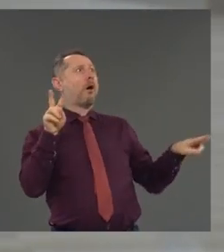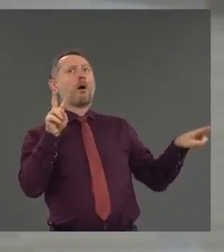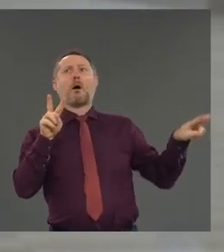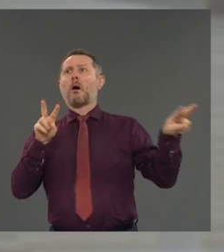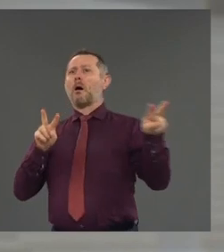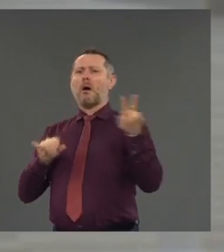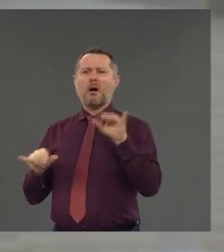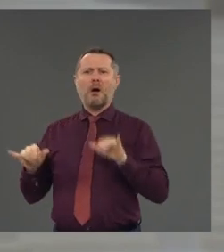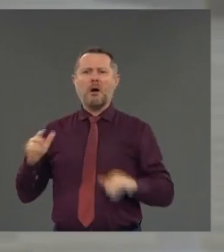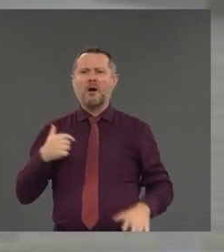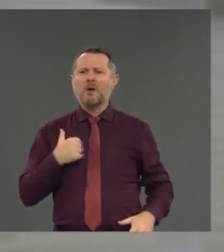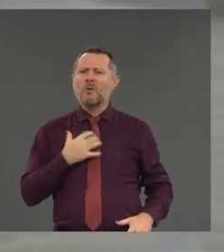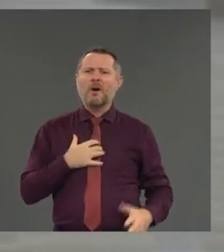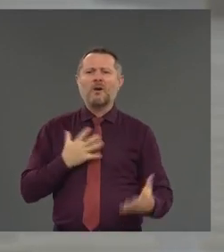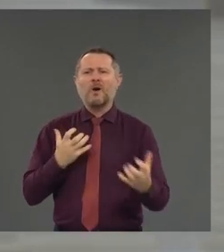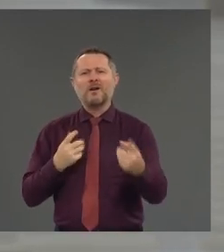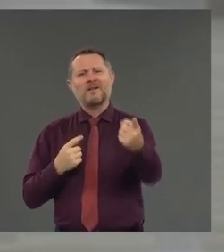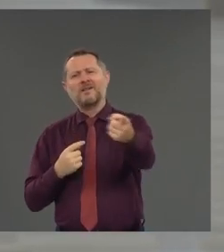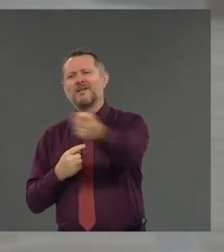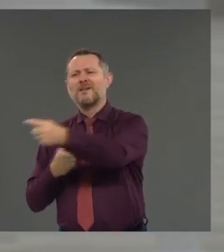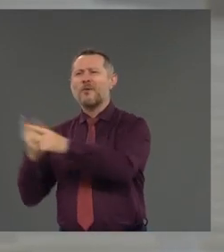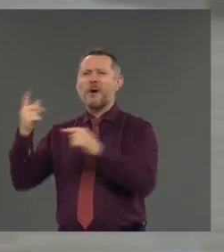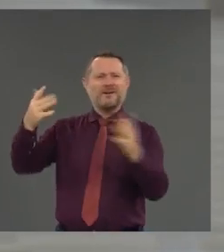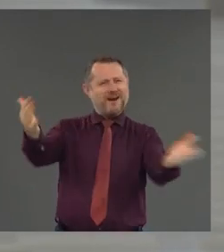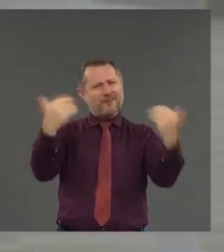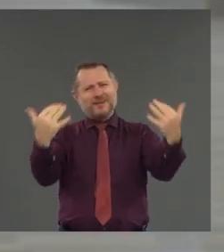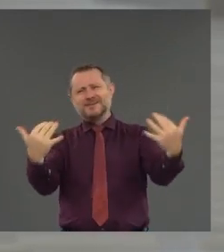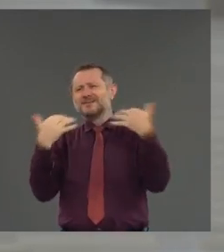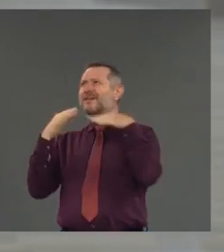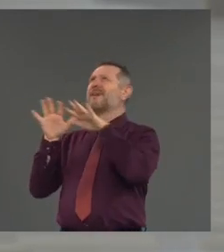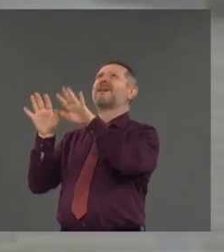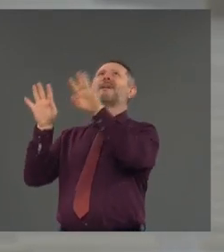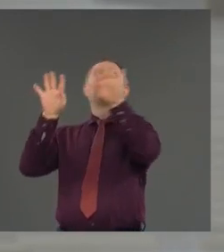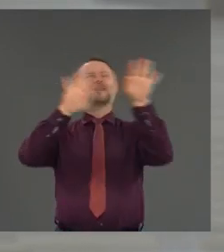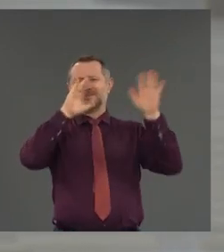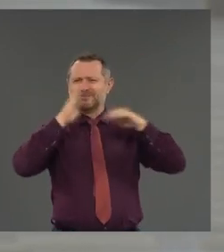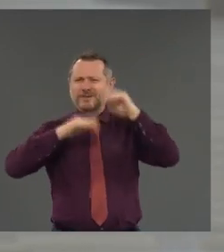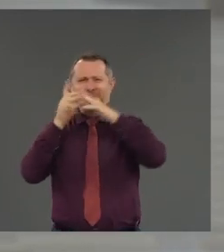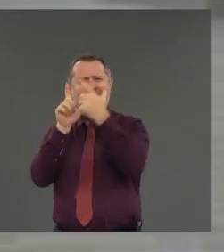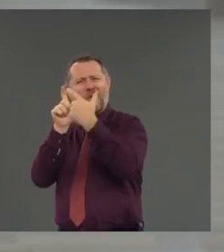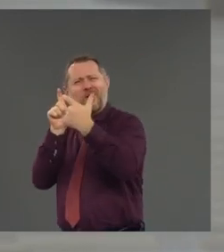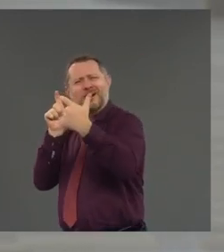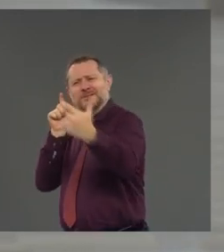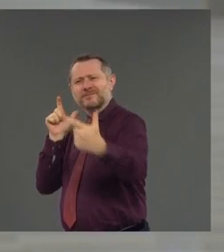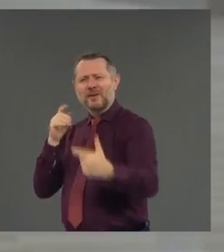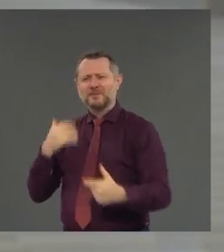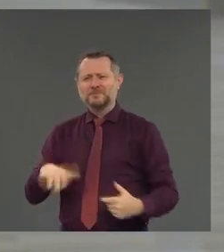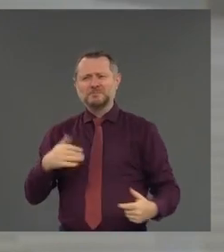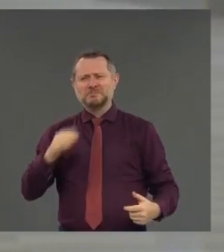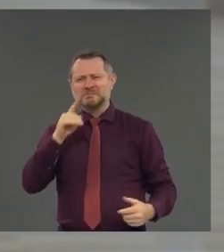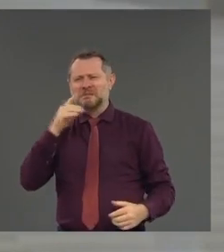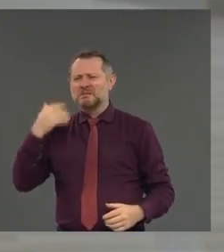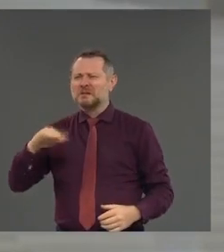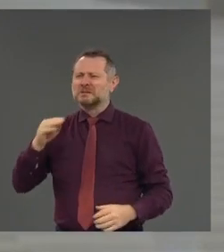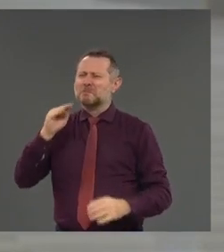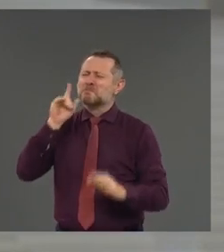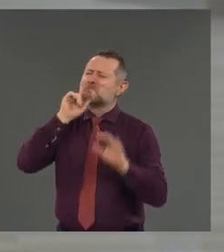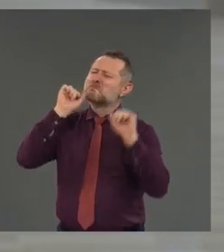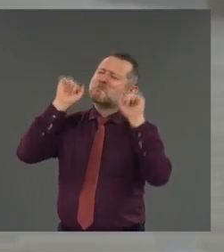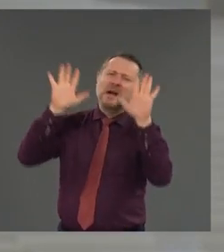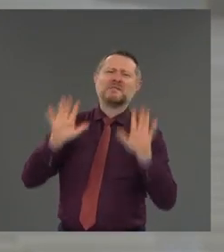a full view of this really magnificent facility and the artwork.